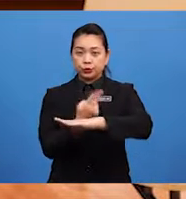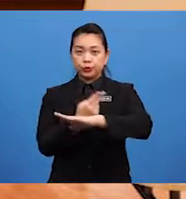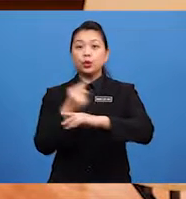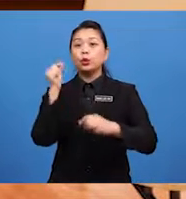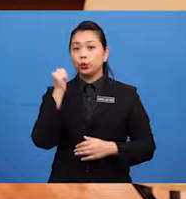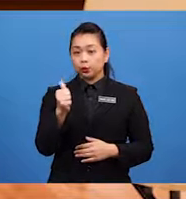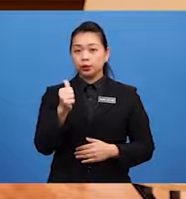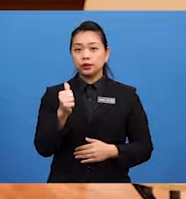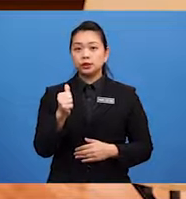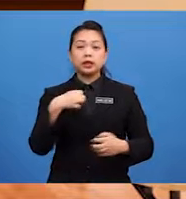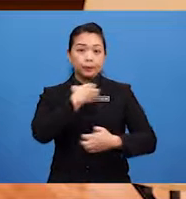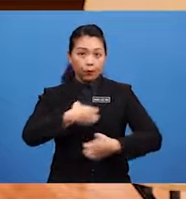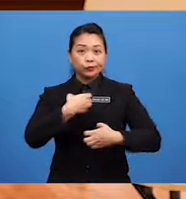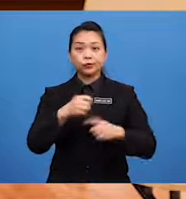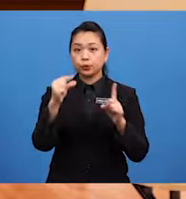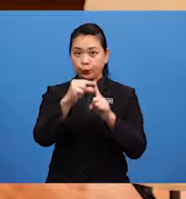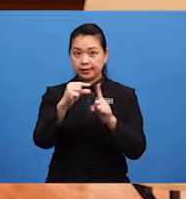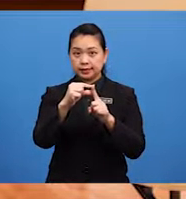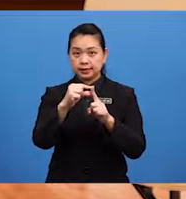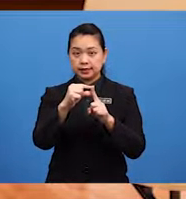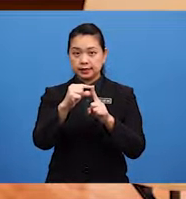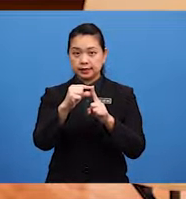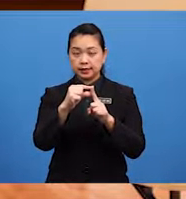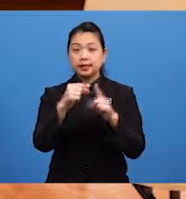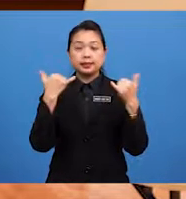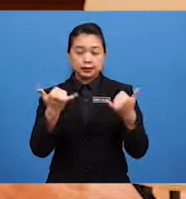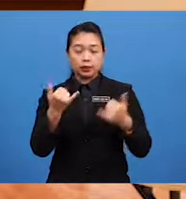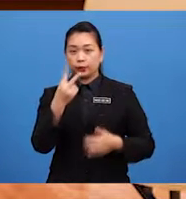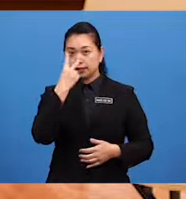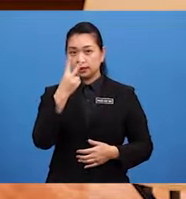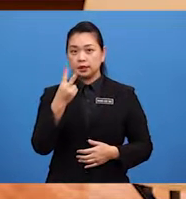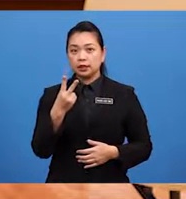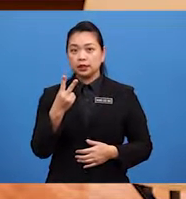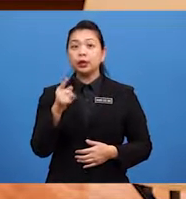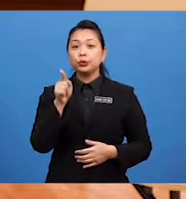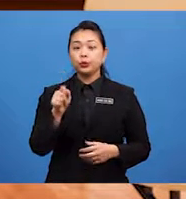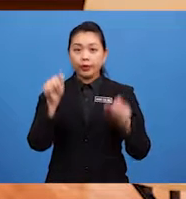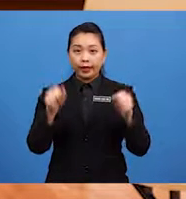words Let's see if you can find the words